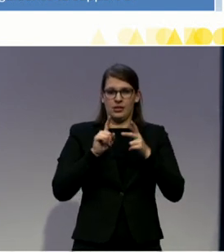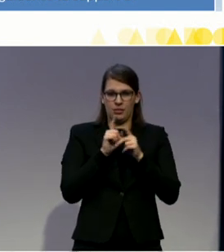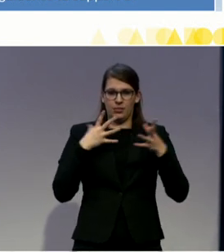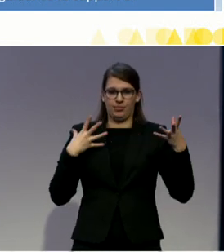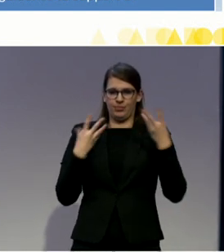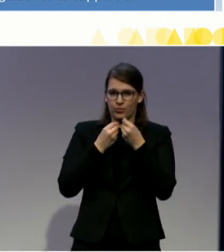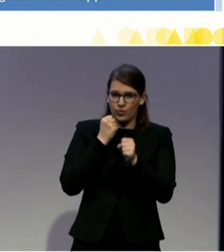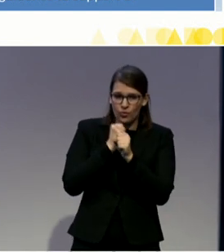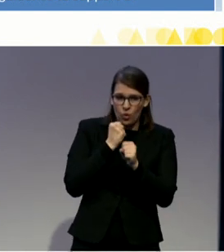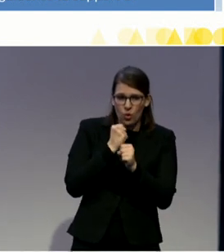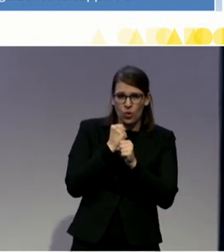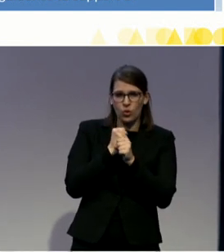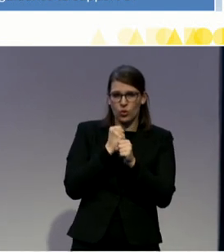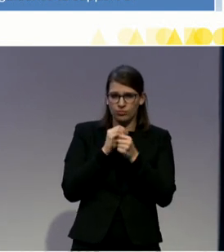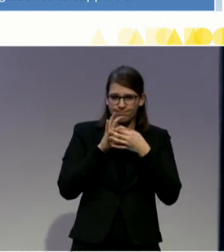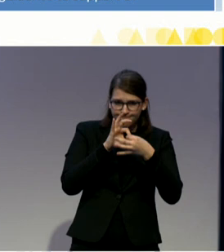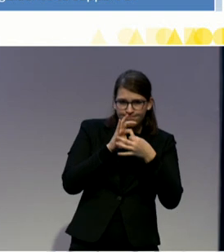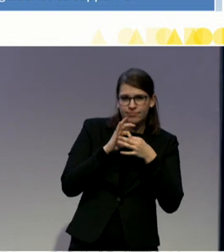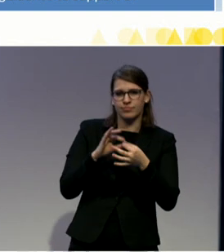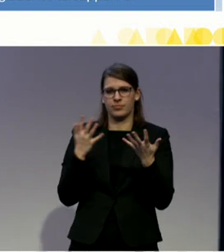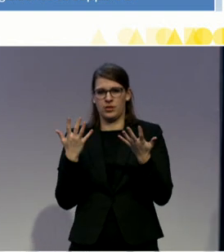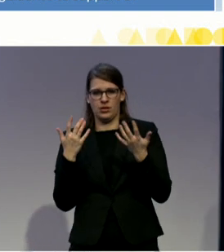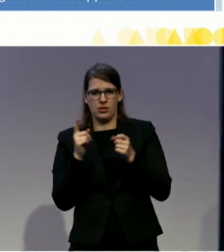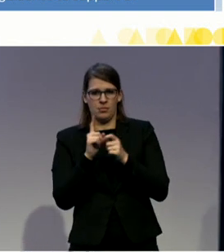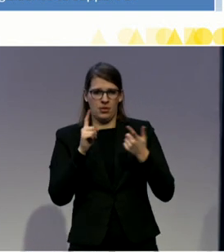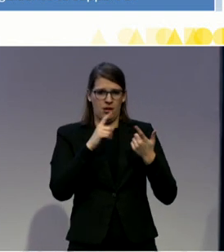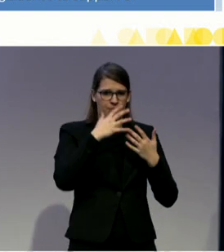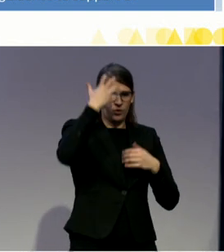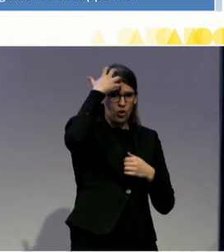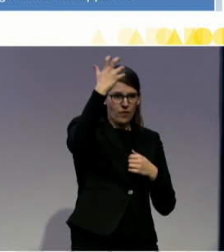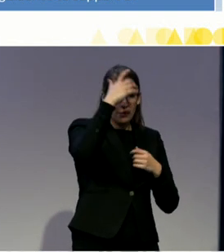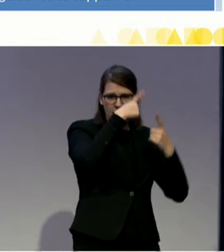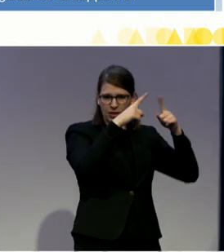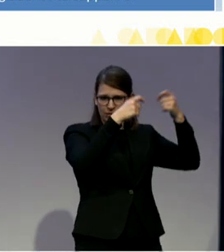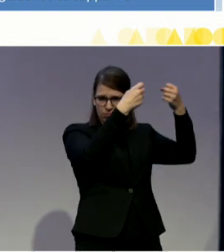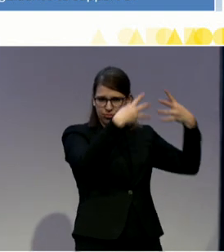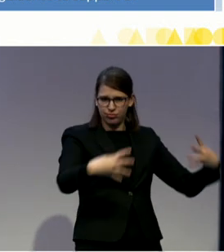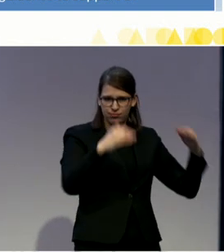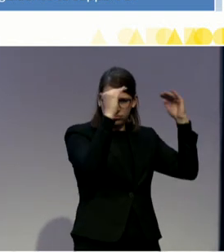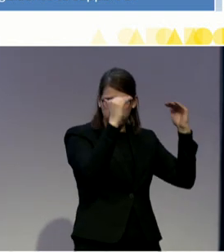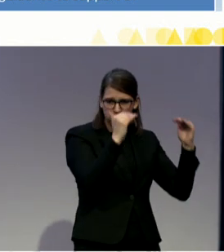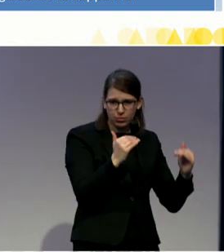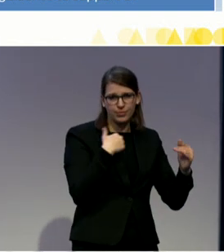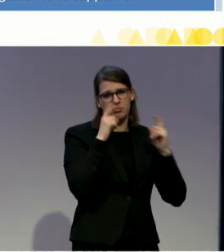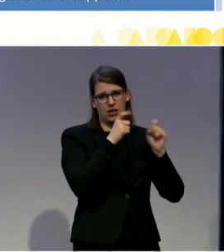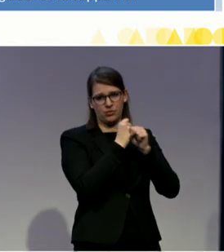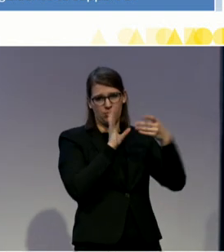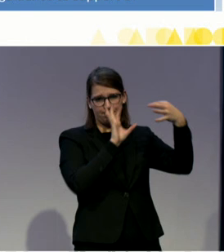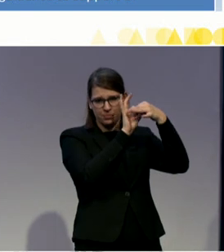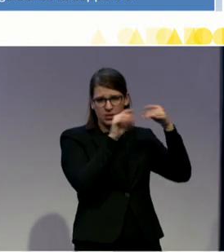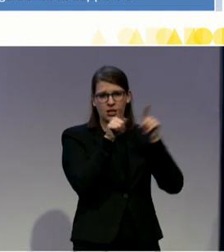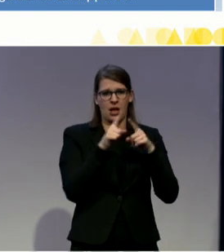both vertically in terms of between different levels of government, development, but also horizontally, so between different sectors of, say,